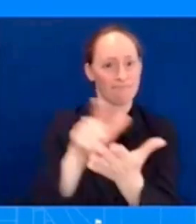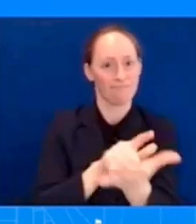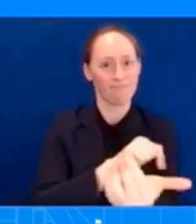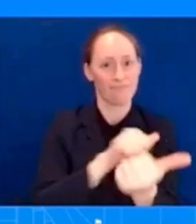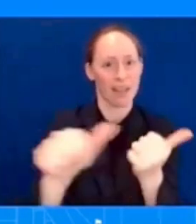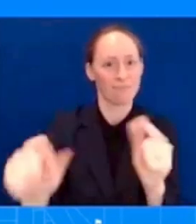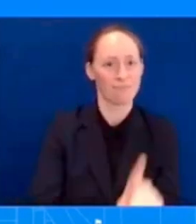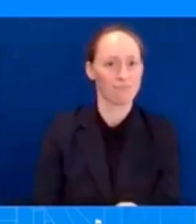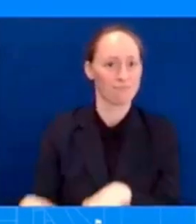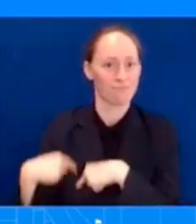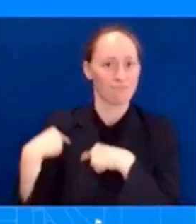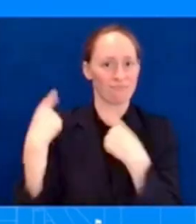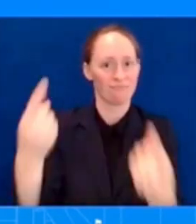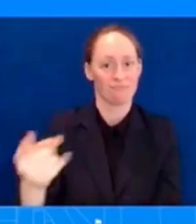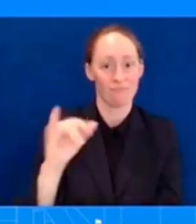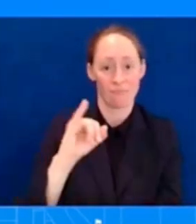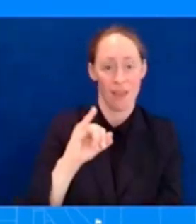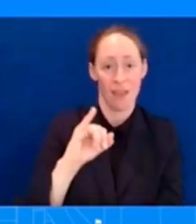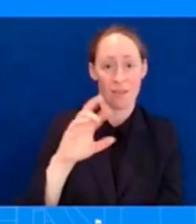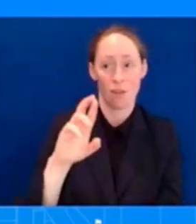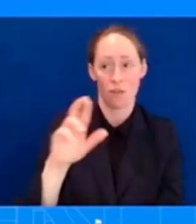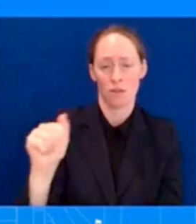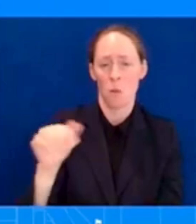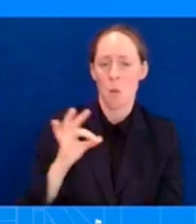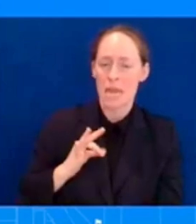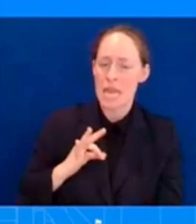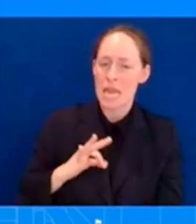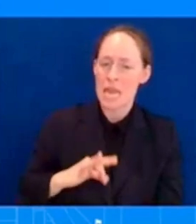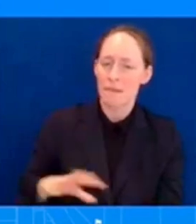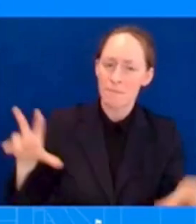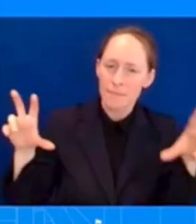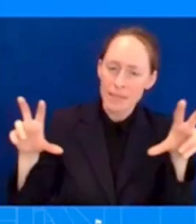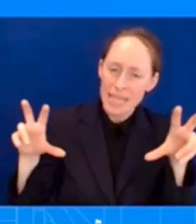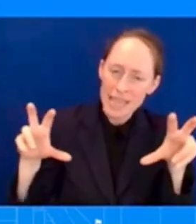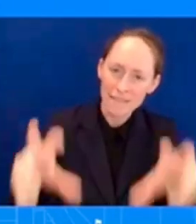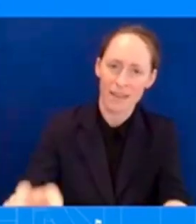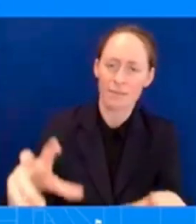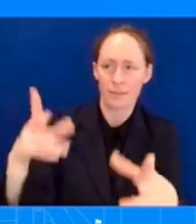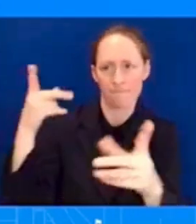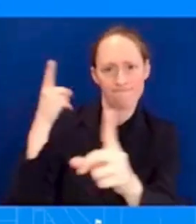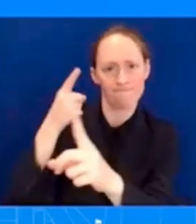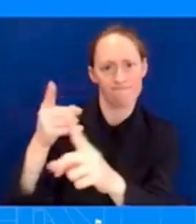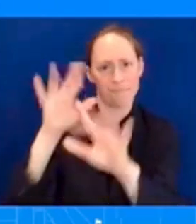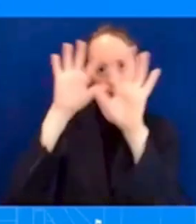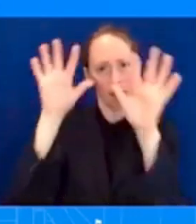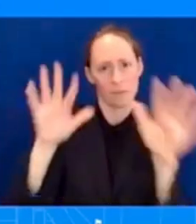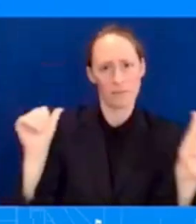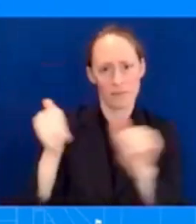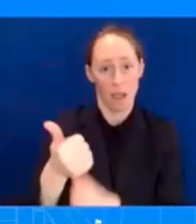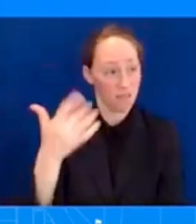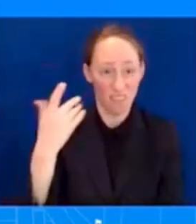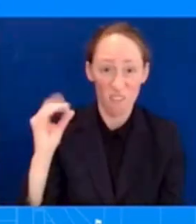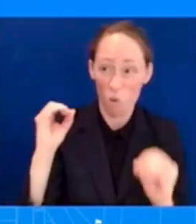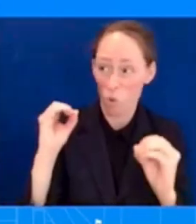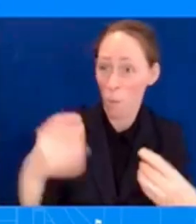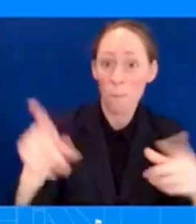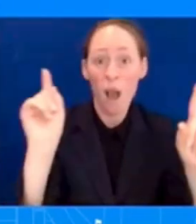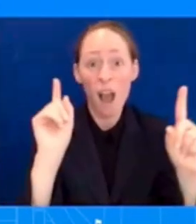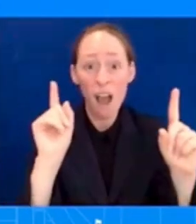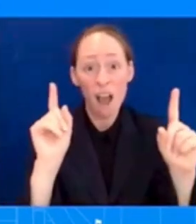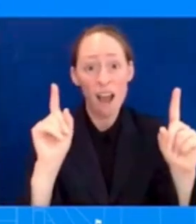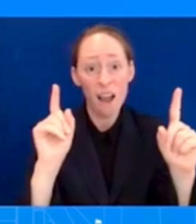legislation. And, you know, what Republicans in Congress are trying to do, they're trying to take that away. They're trying to repeal